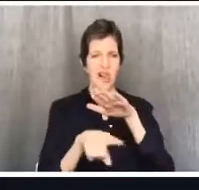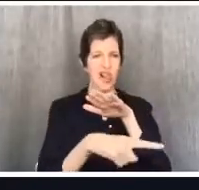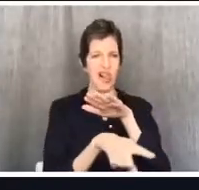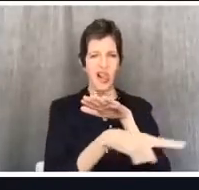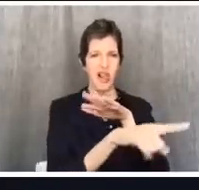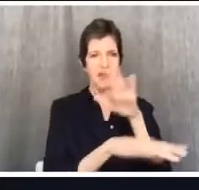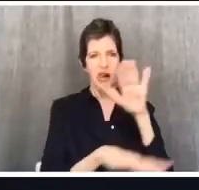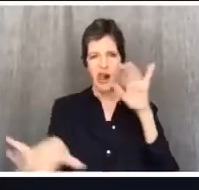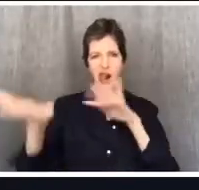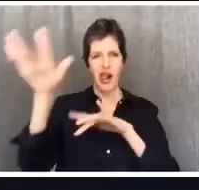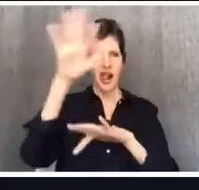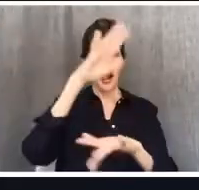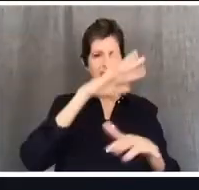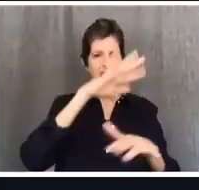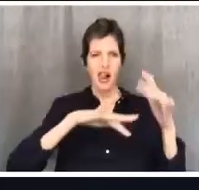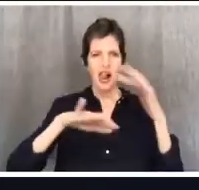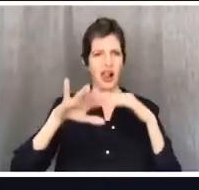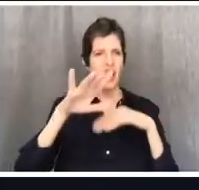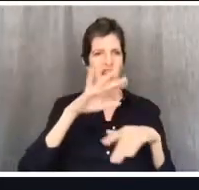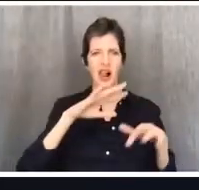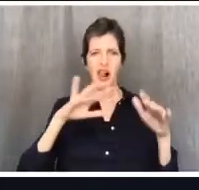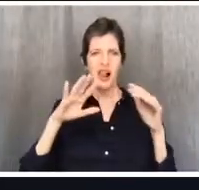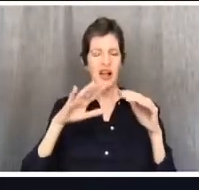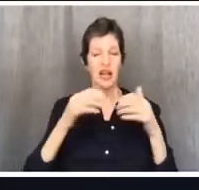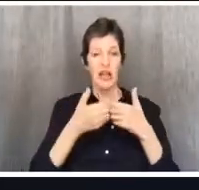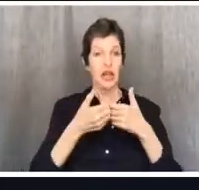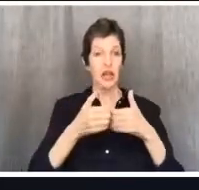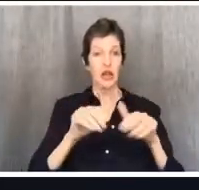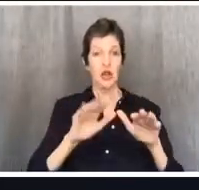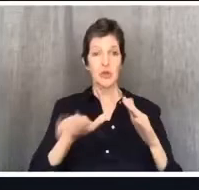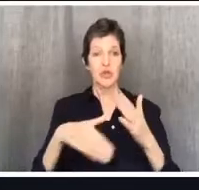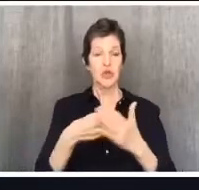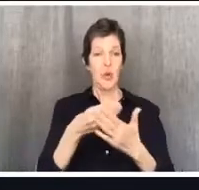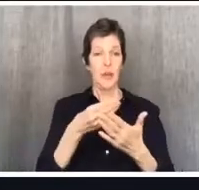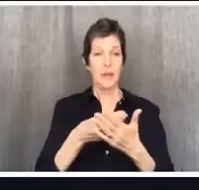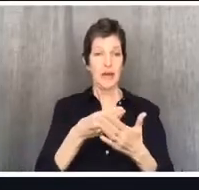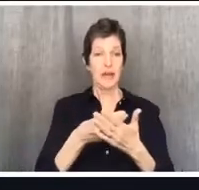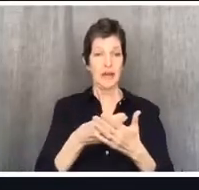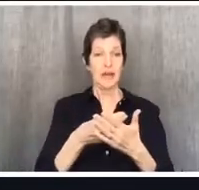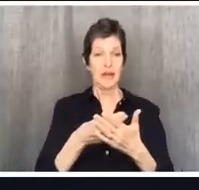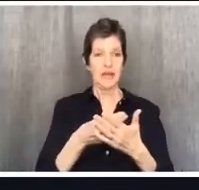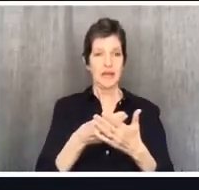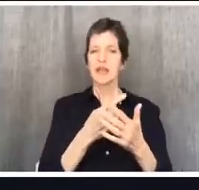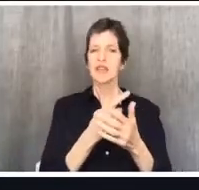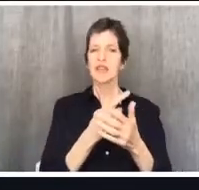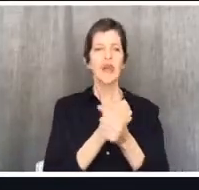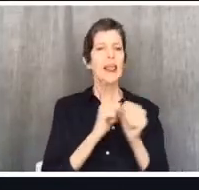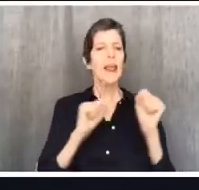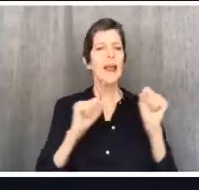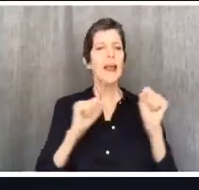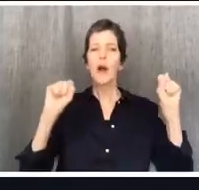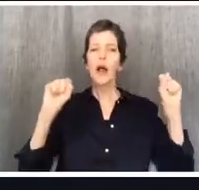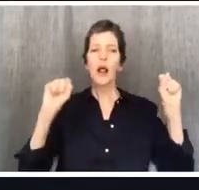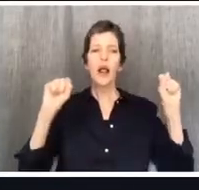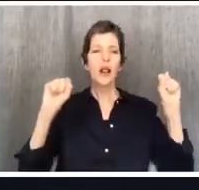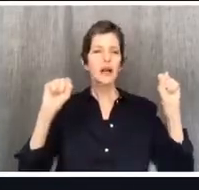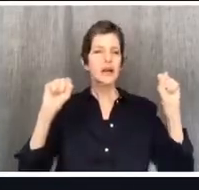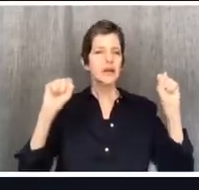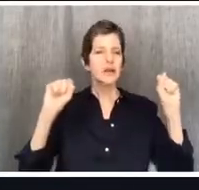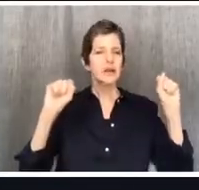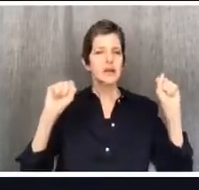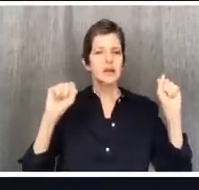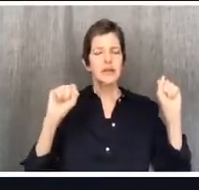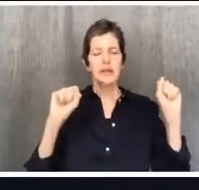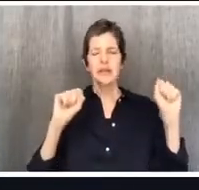then things go sideways and he loses all of his money. He's been the libertine, the one who's fallen into a pattern of destructive